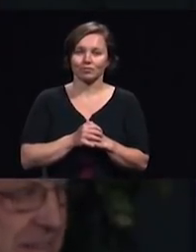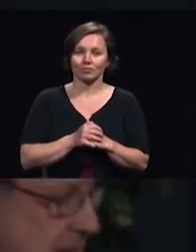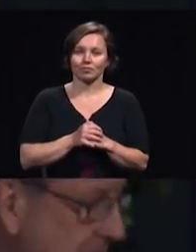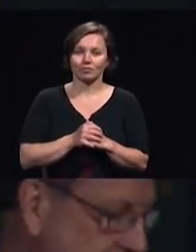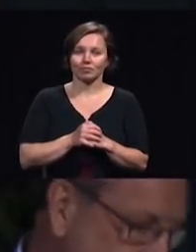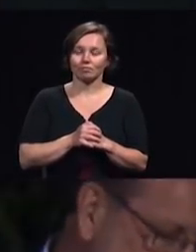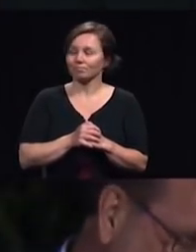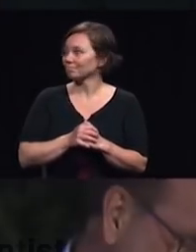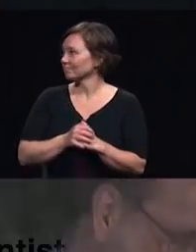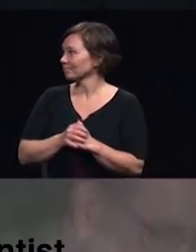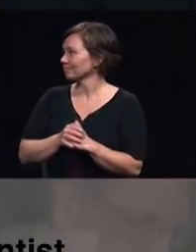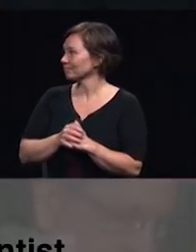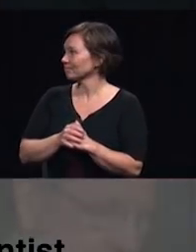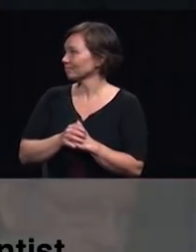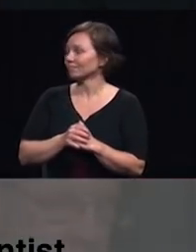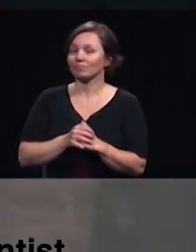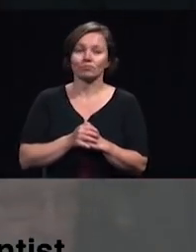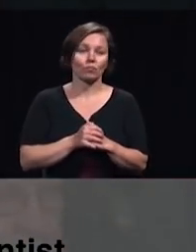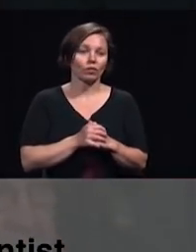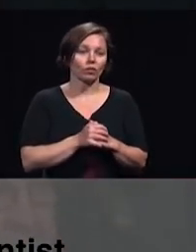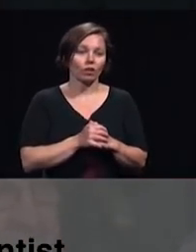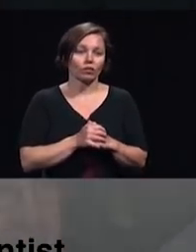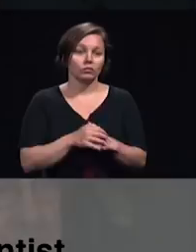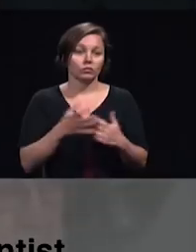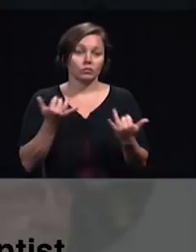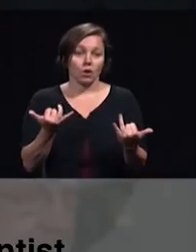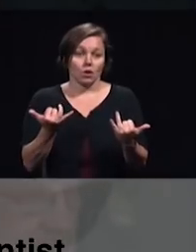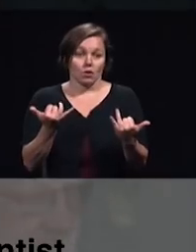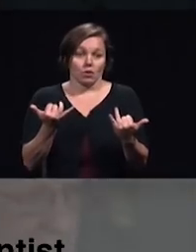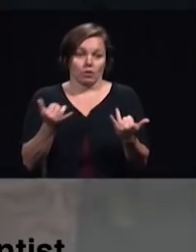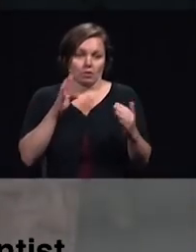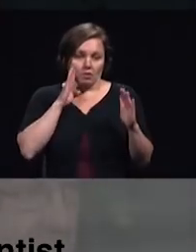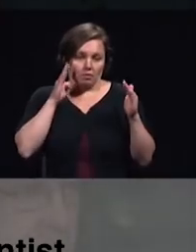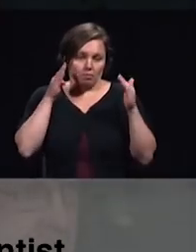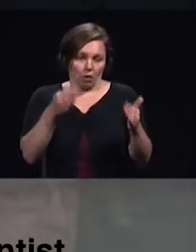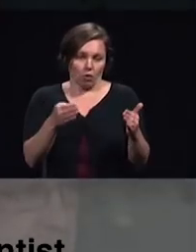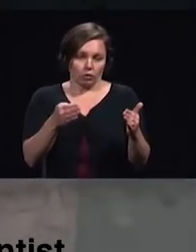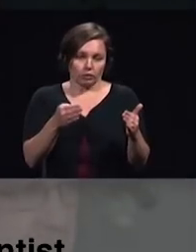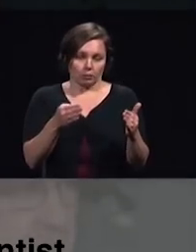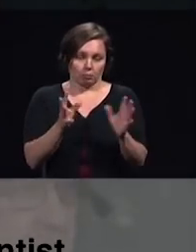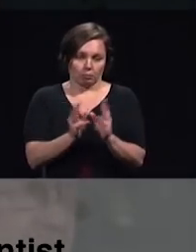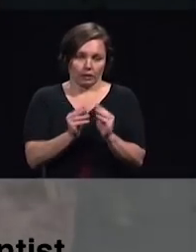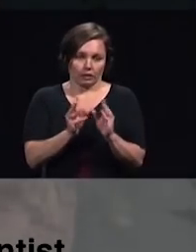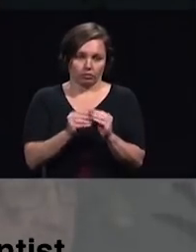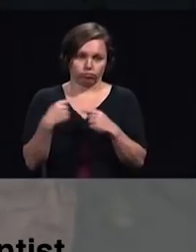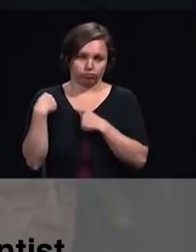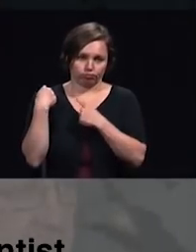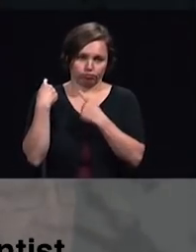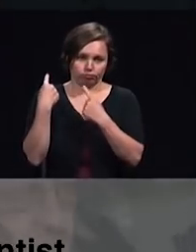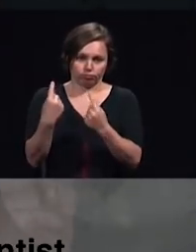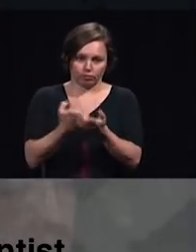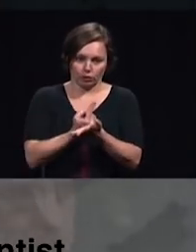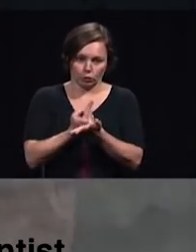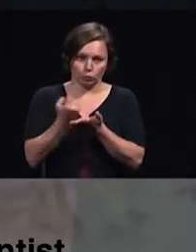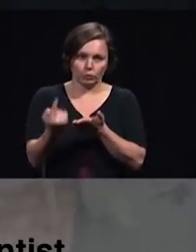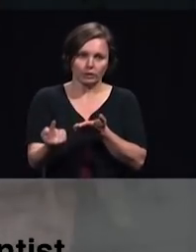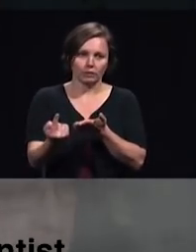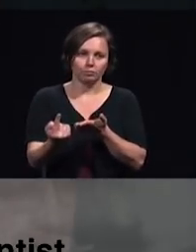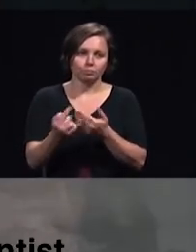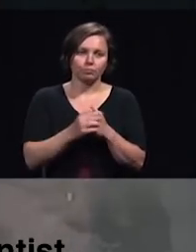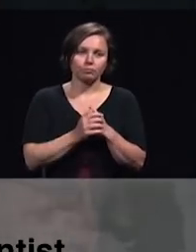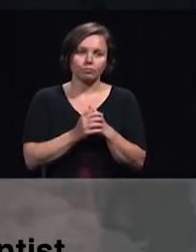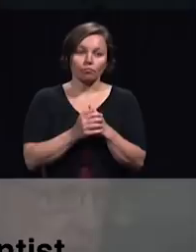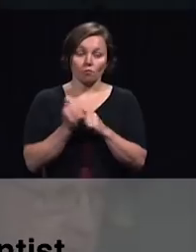Our focus today, as it has been during the annual council so far and throughout our annual